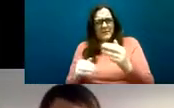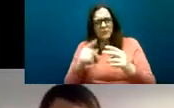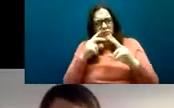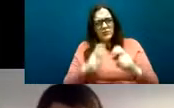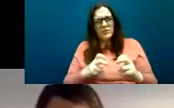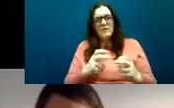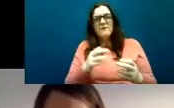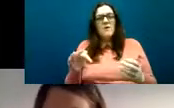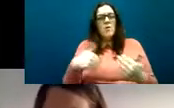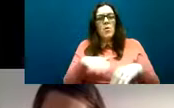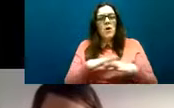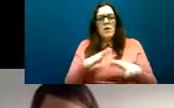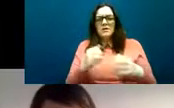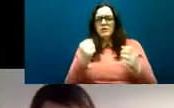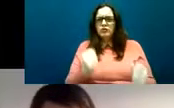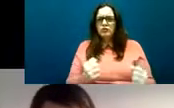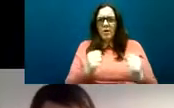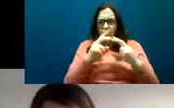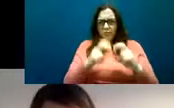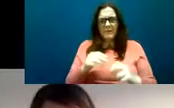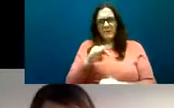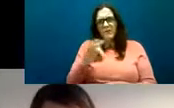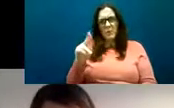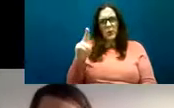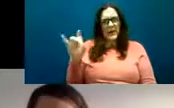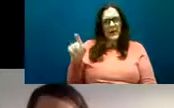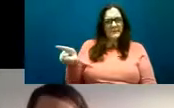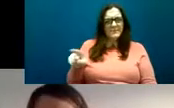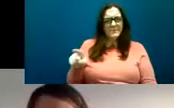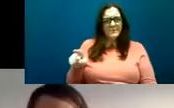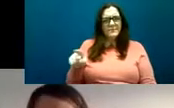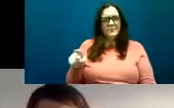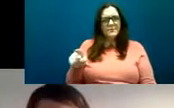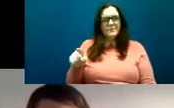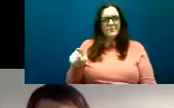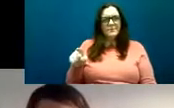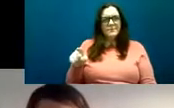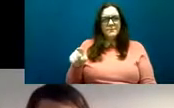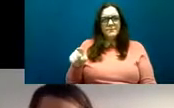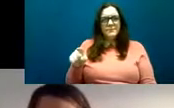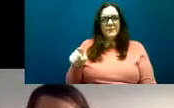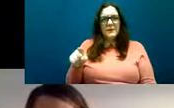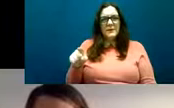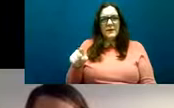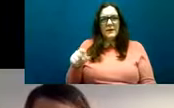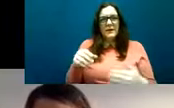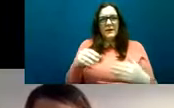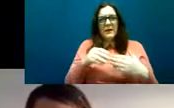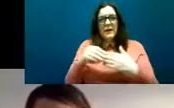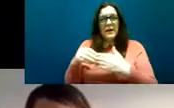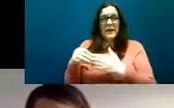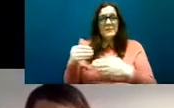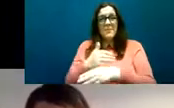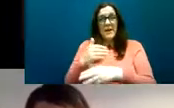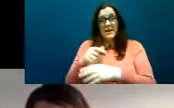led by Channarin sorry by our co-investigator Churchard et al which was published